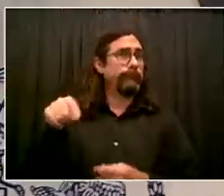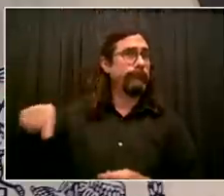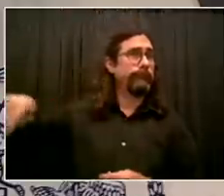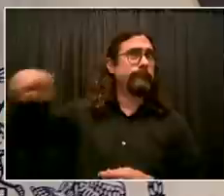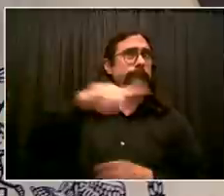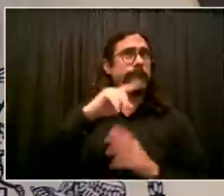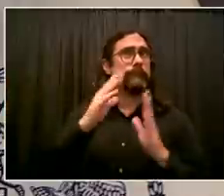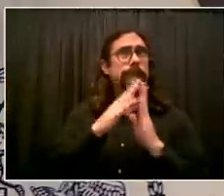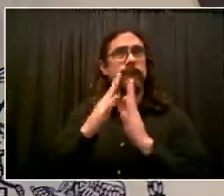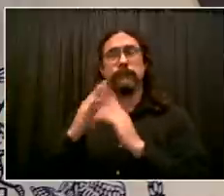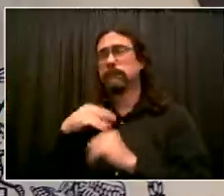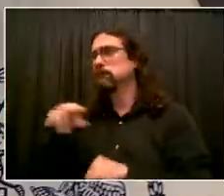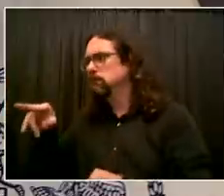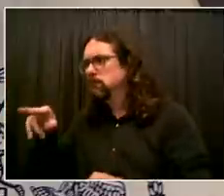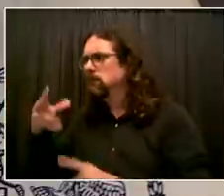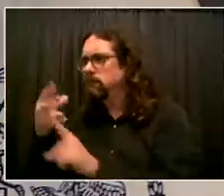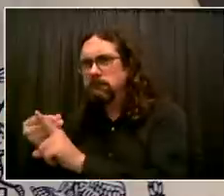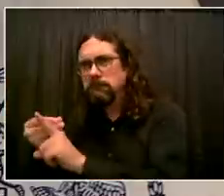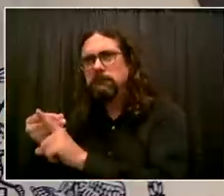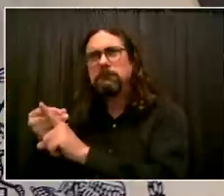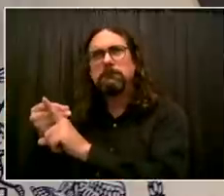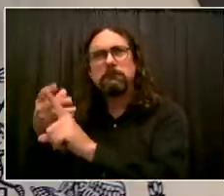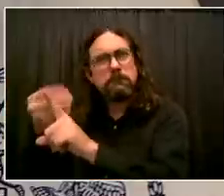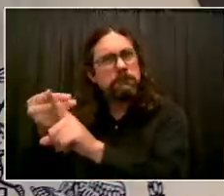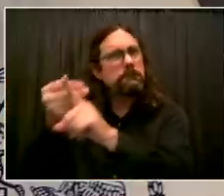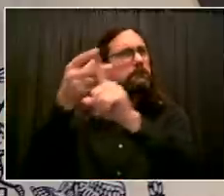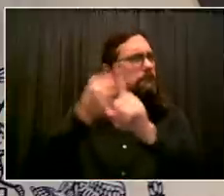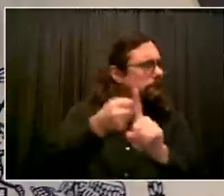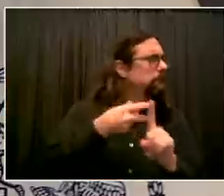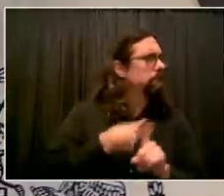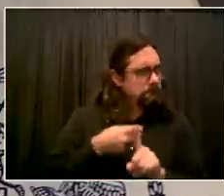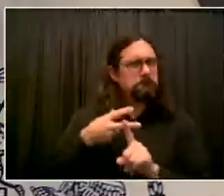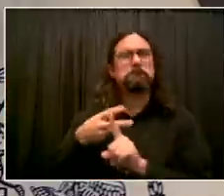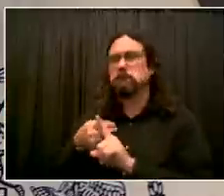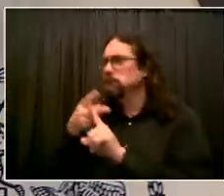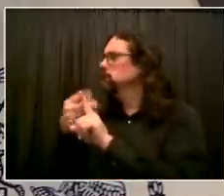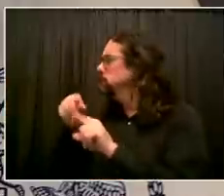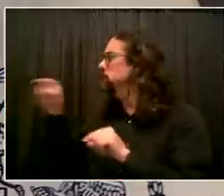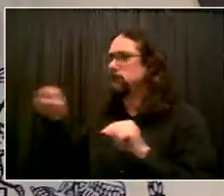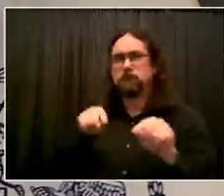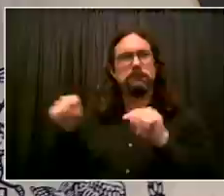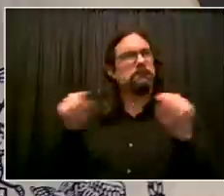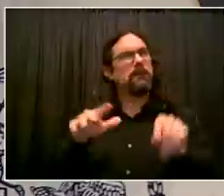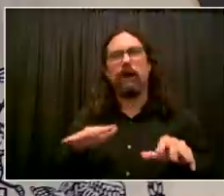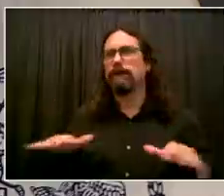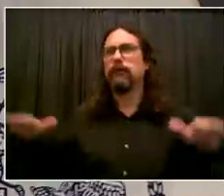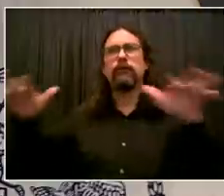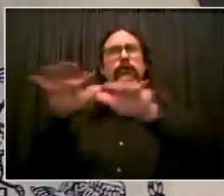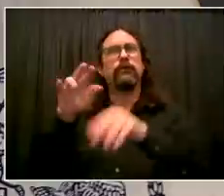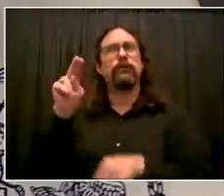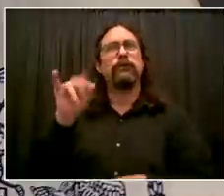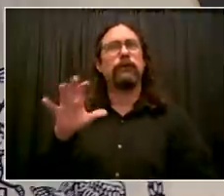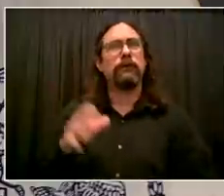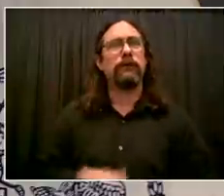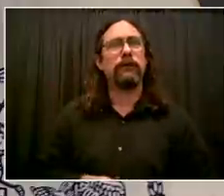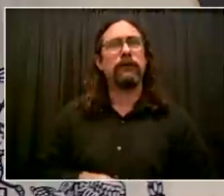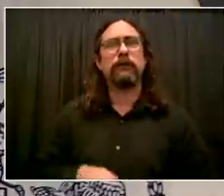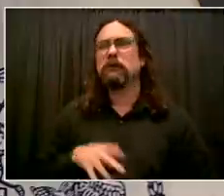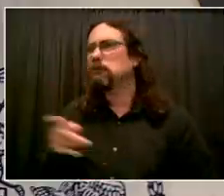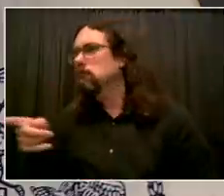proved that they were going to do everything to fight back. And the best way to fight back was to get vaccinated, get your family vaccinated. People went and did it.